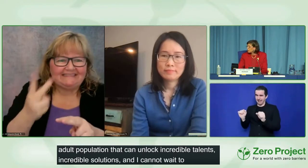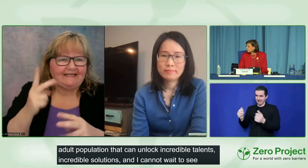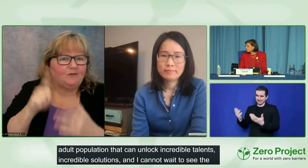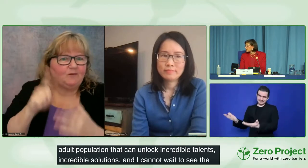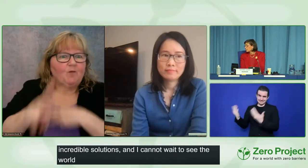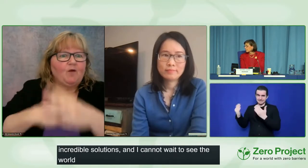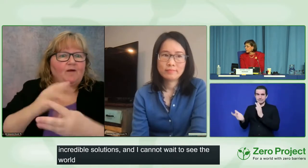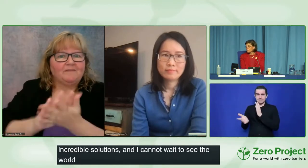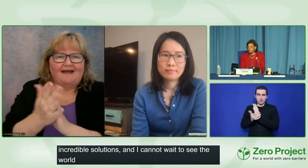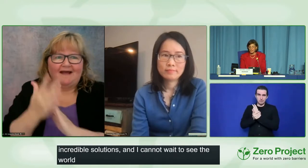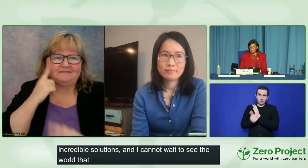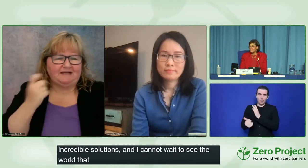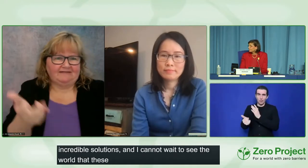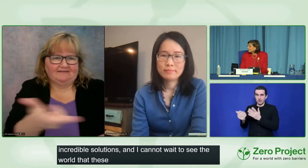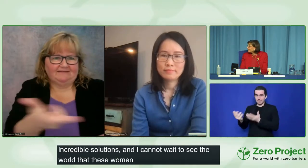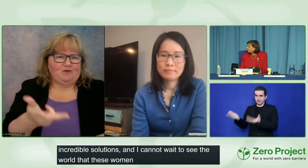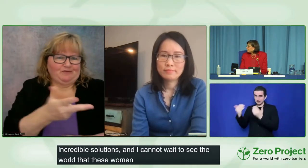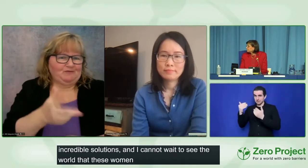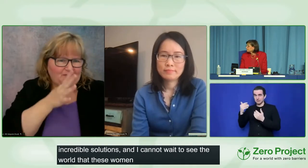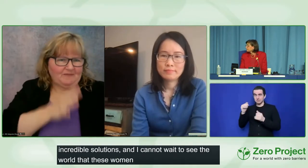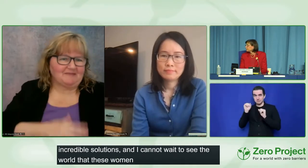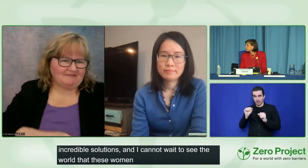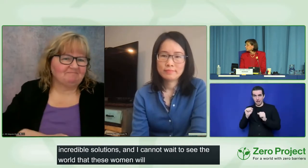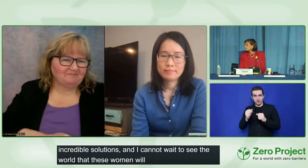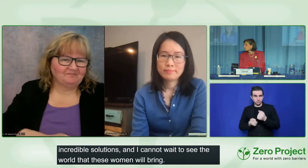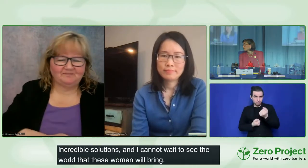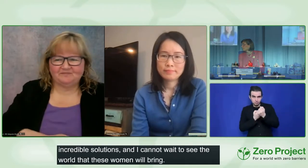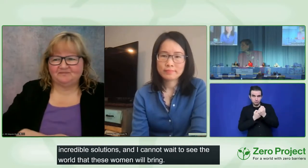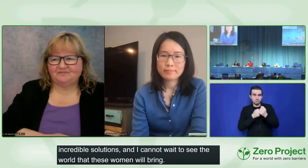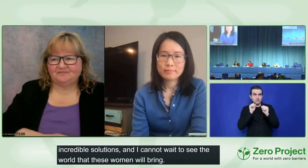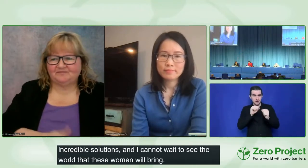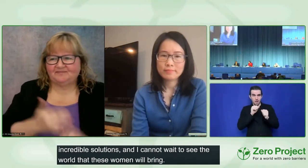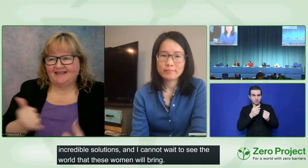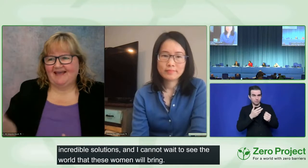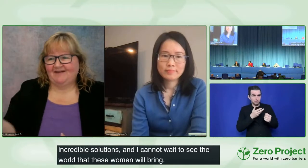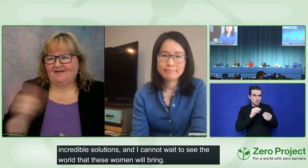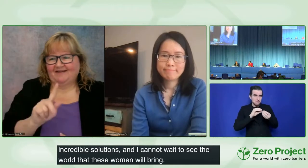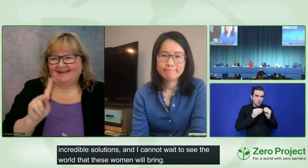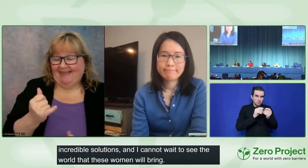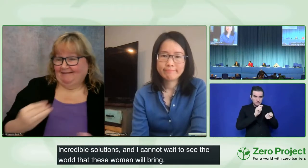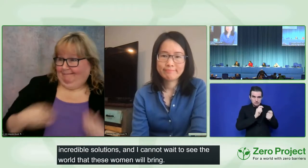Turning it over to Professor Johnson. Thank you. Wow, thank you so much.